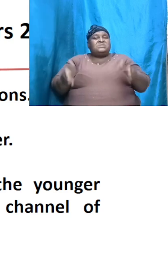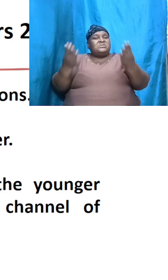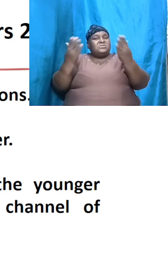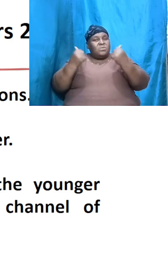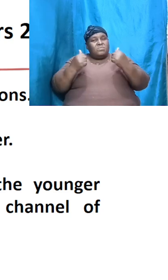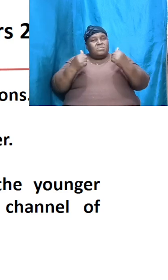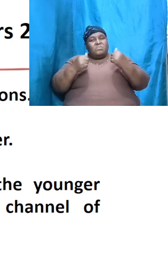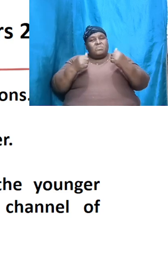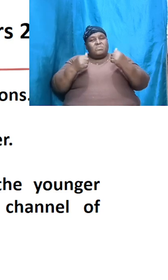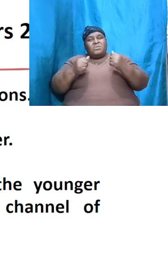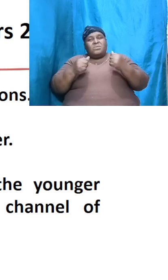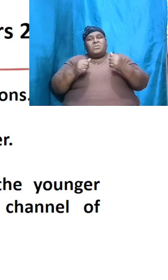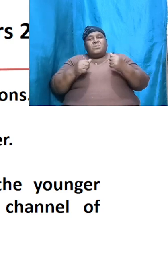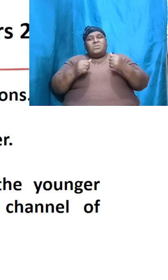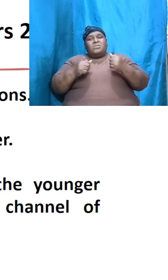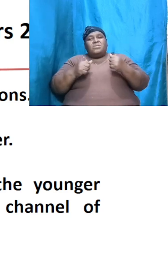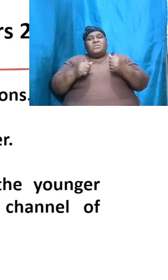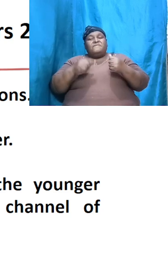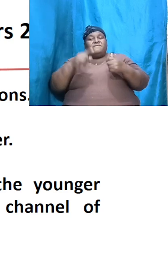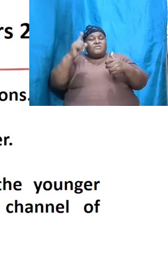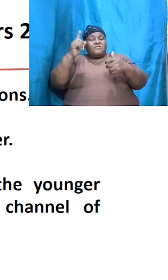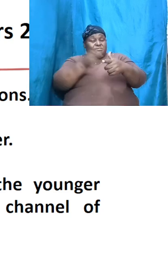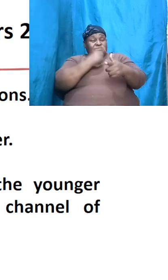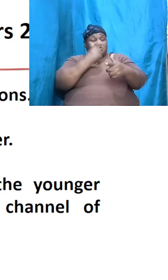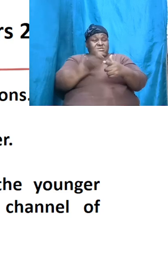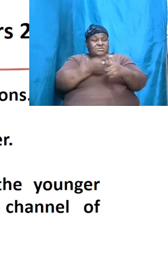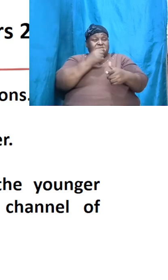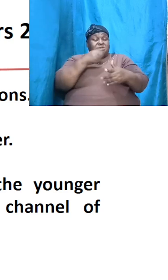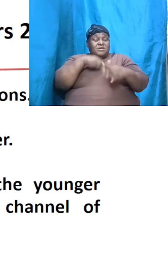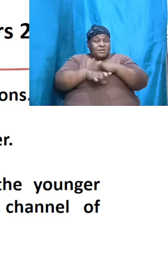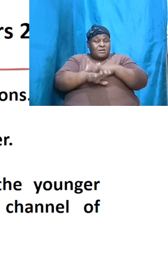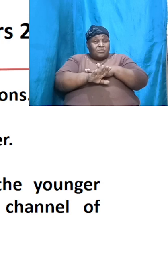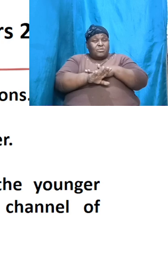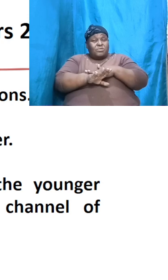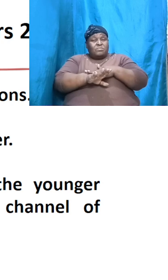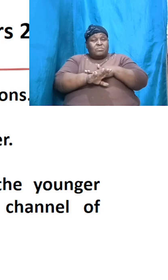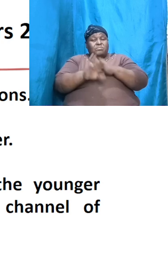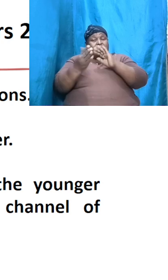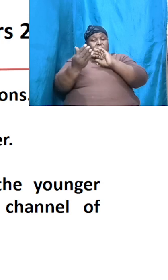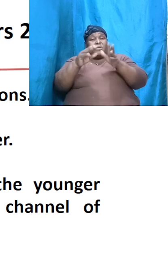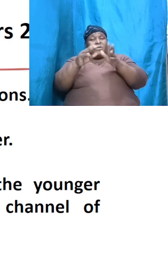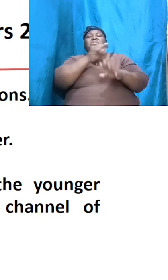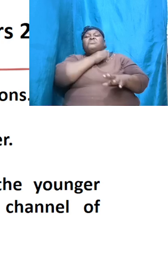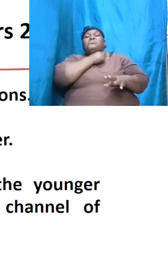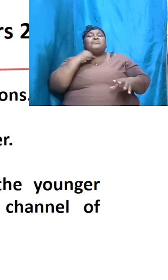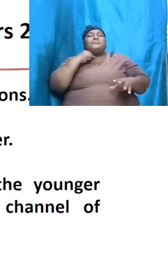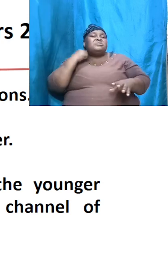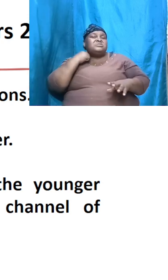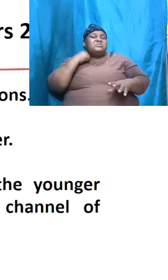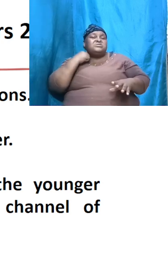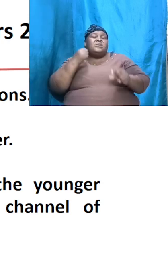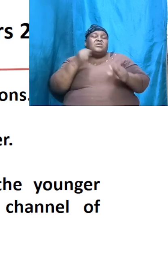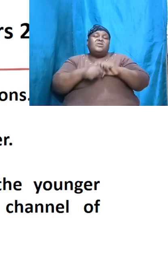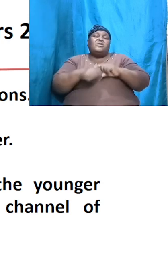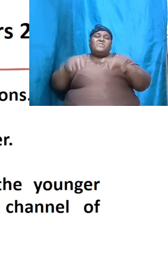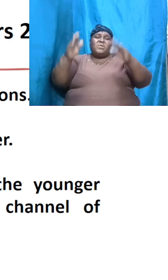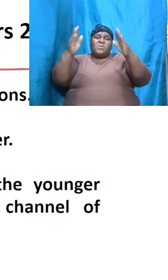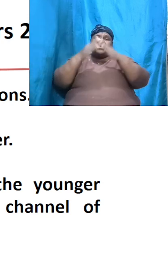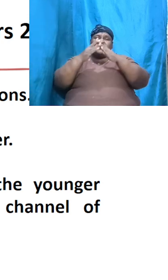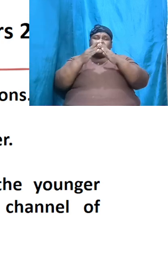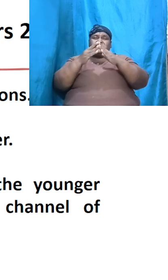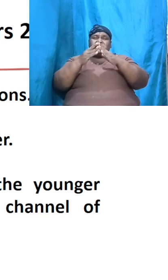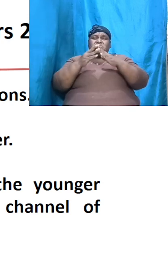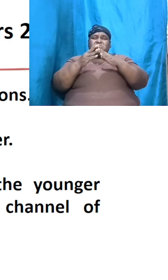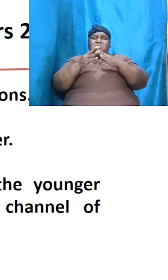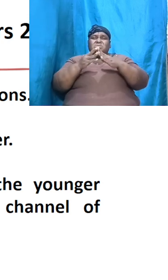he was supposed to be the one that become the priest of the house he was the one that was supposed